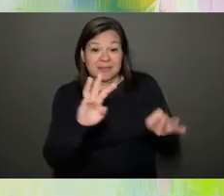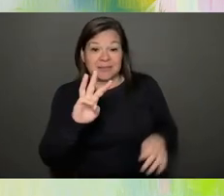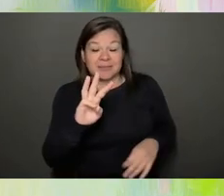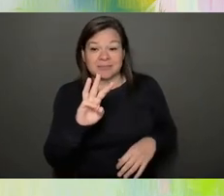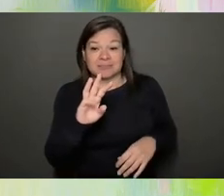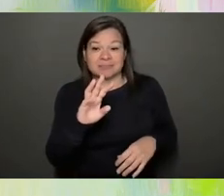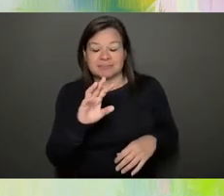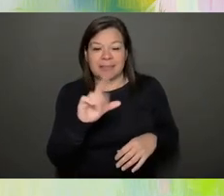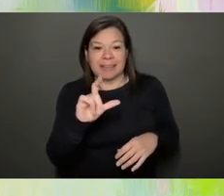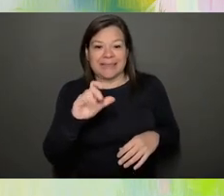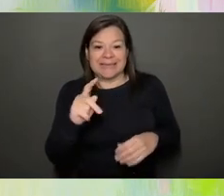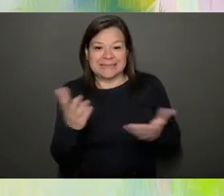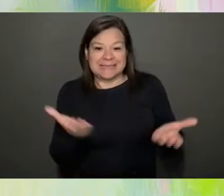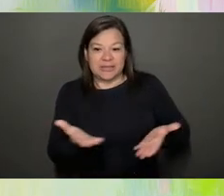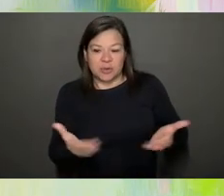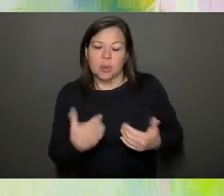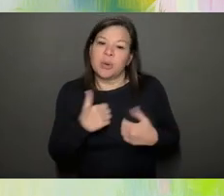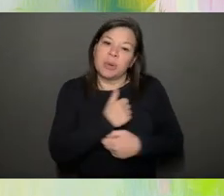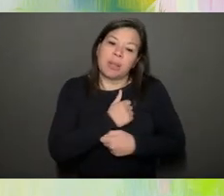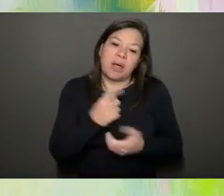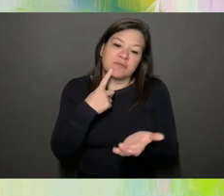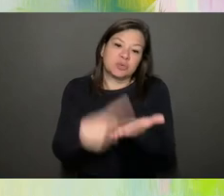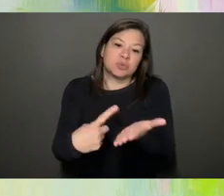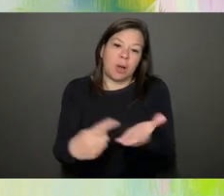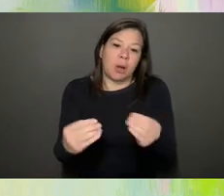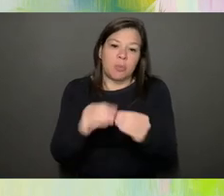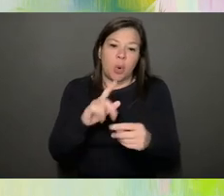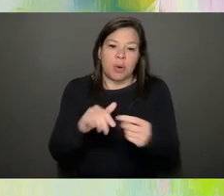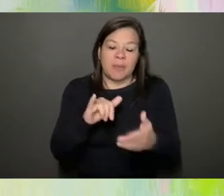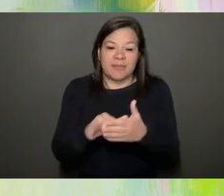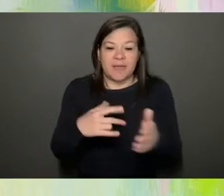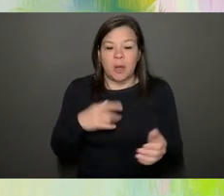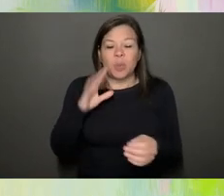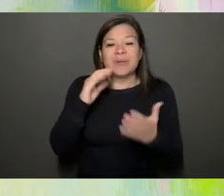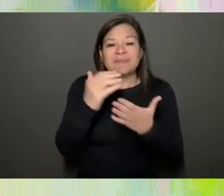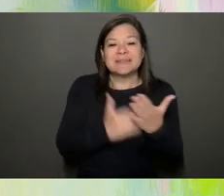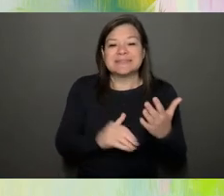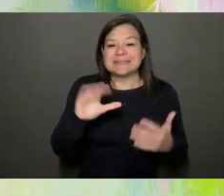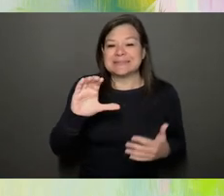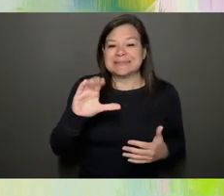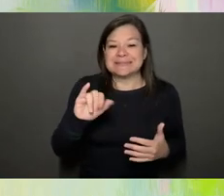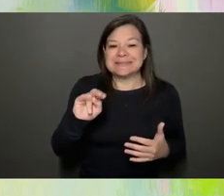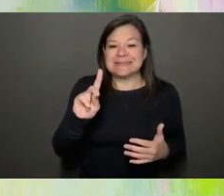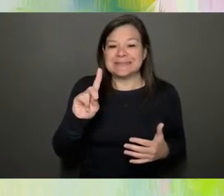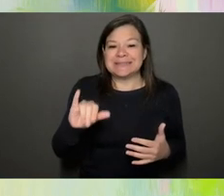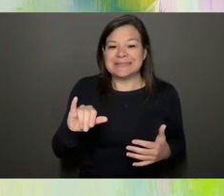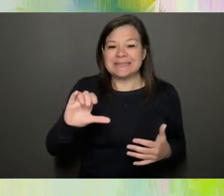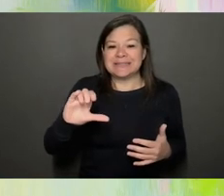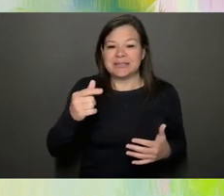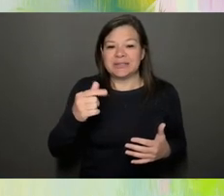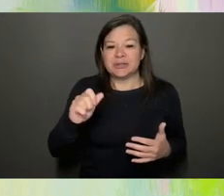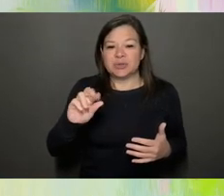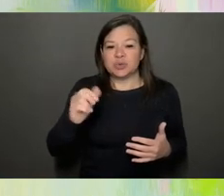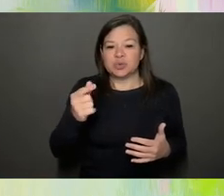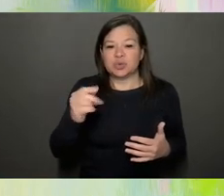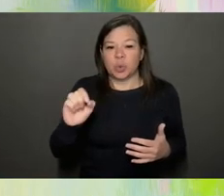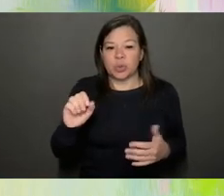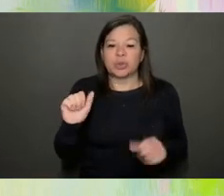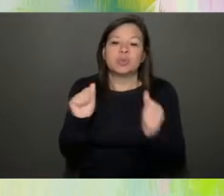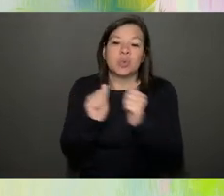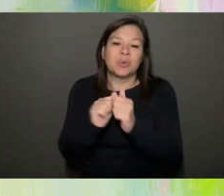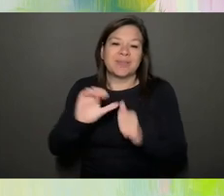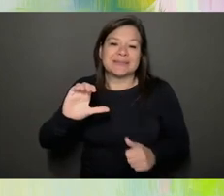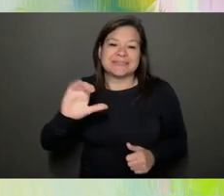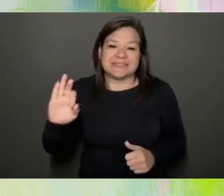We would love to talk to you more about it. We've also listed Cindy George, who is with the Cystic Fibrosis Foundation, who we work with very closely